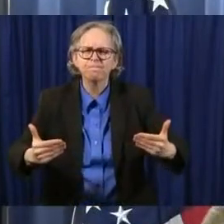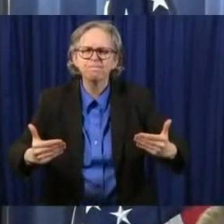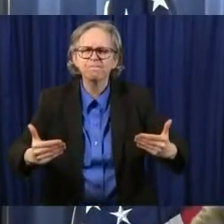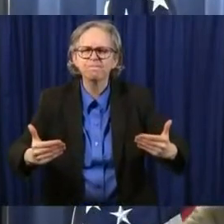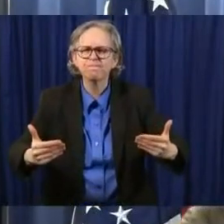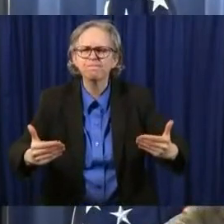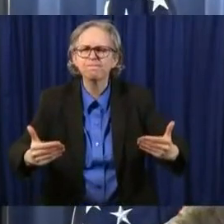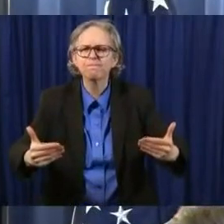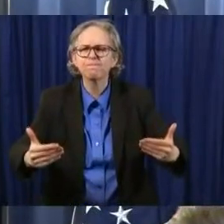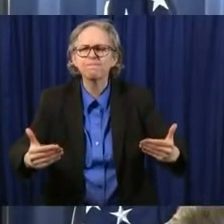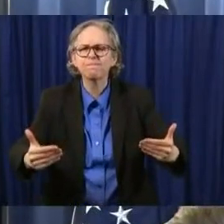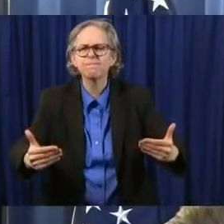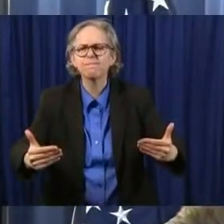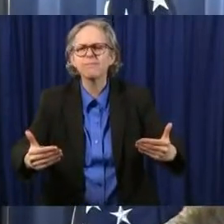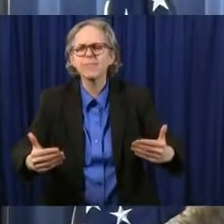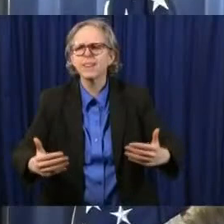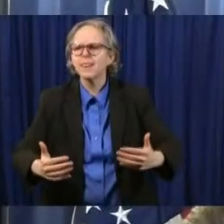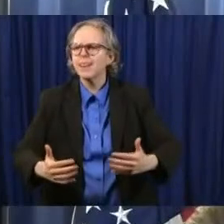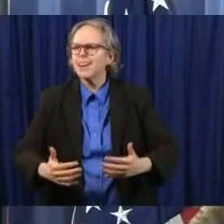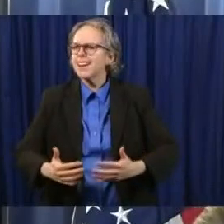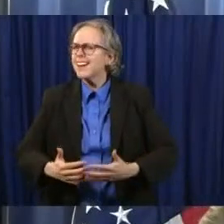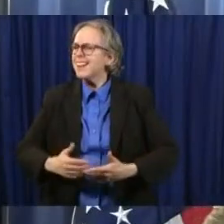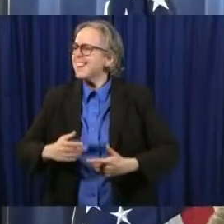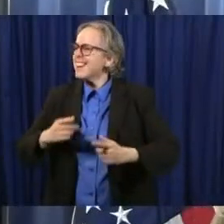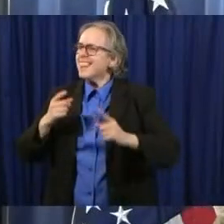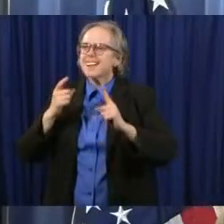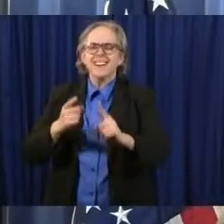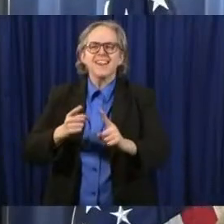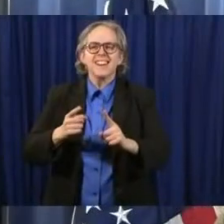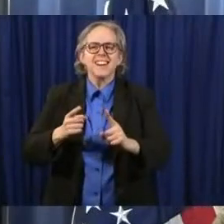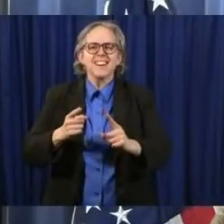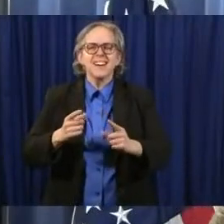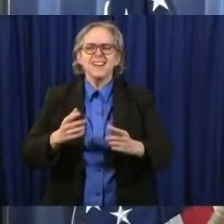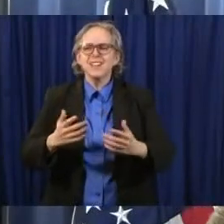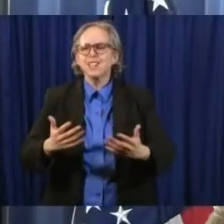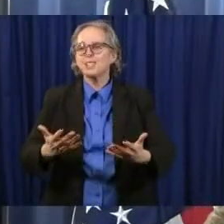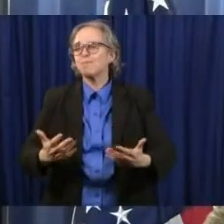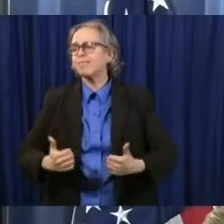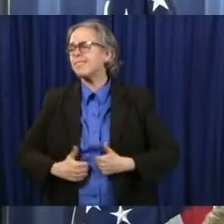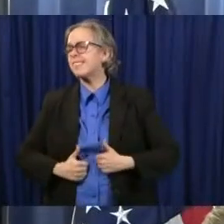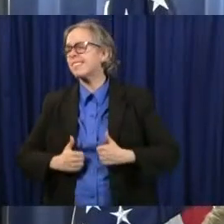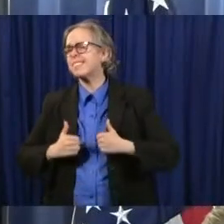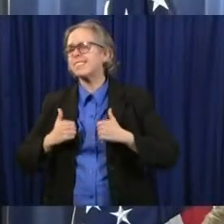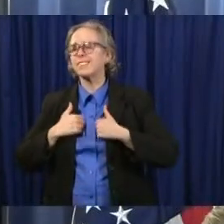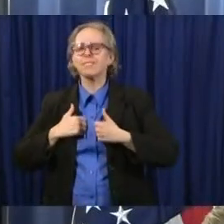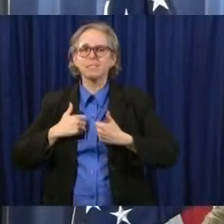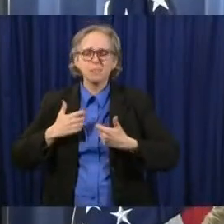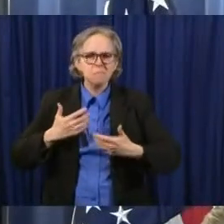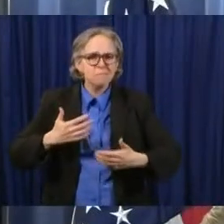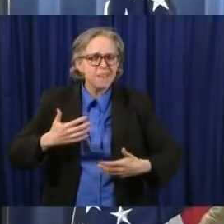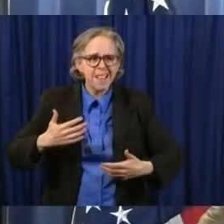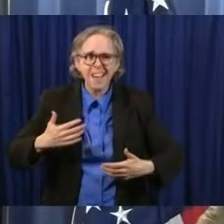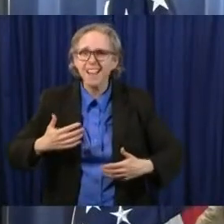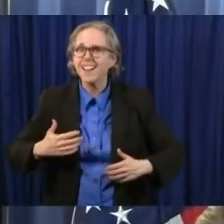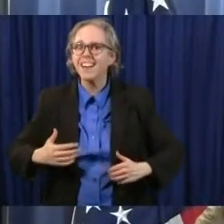for a better world for a better place right now